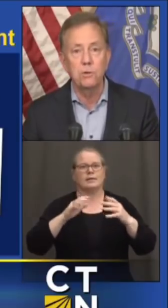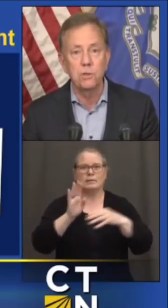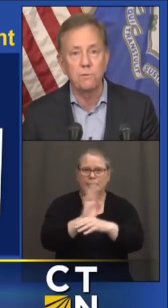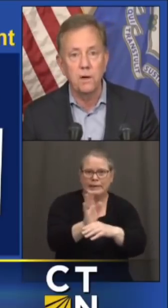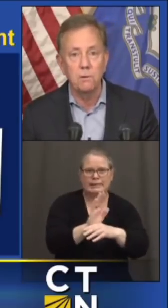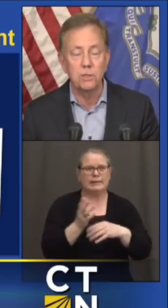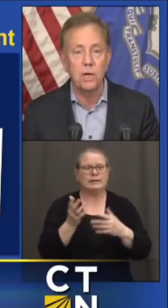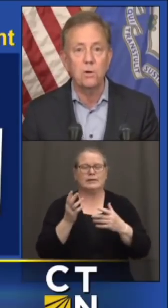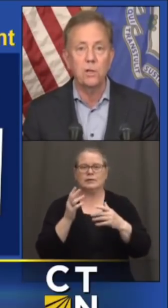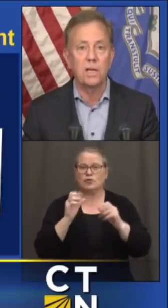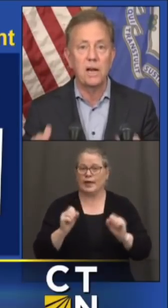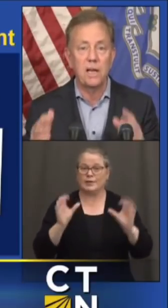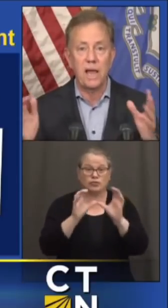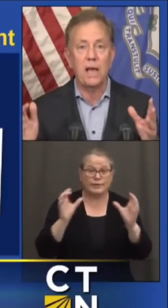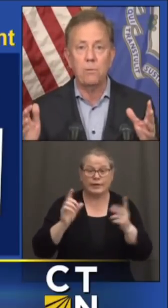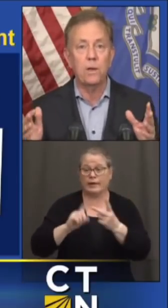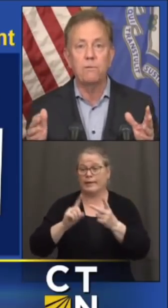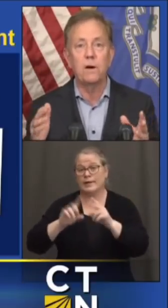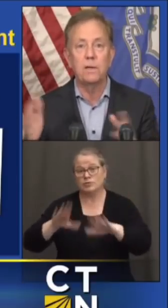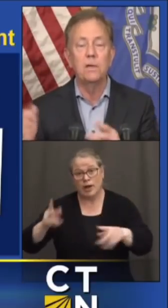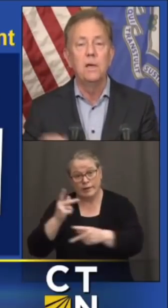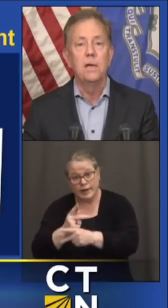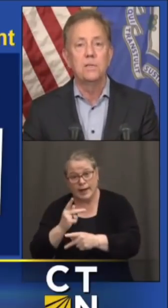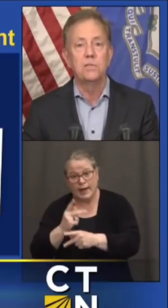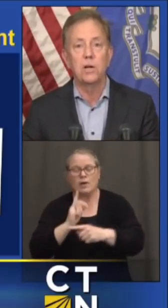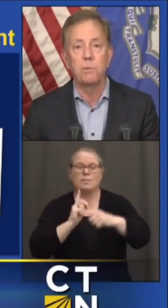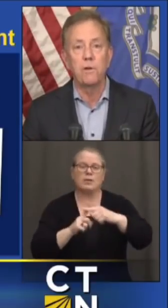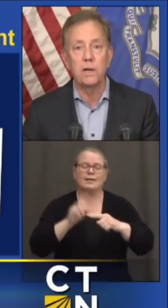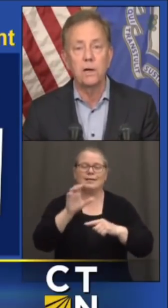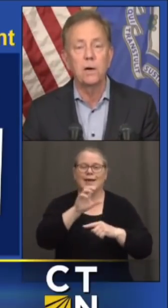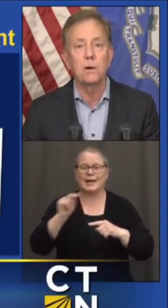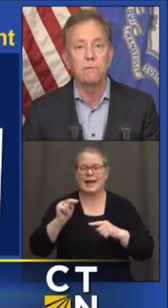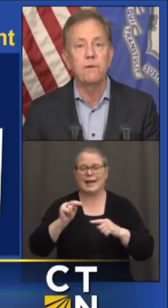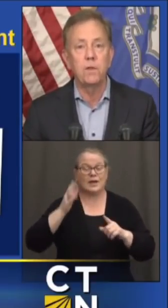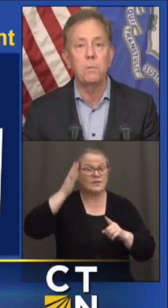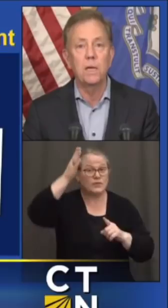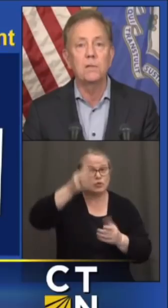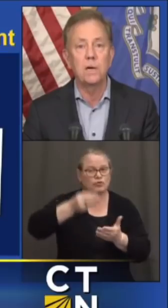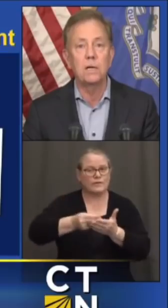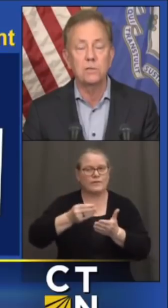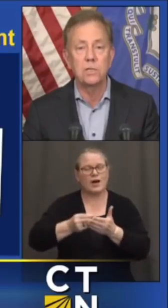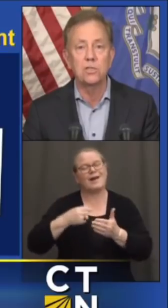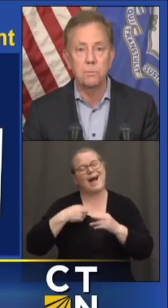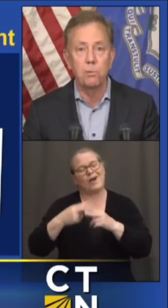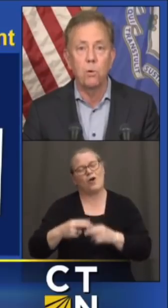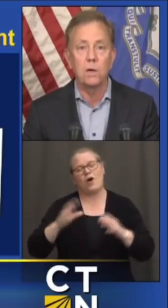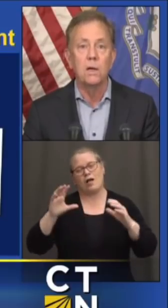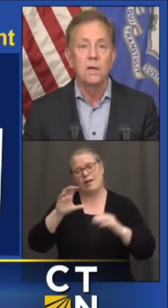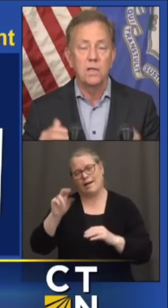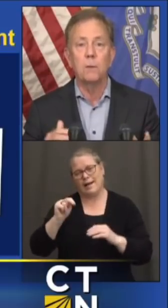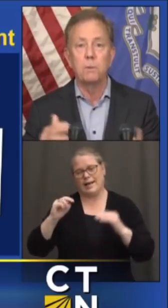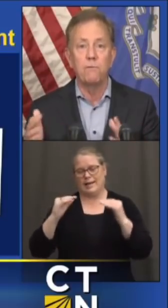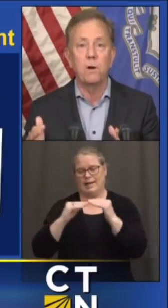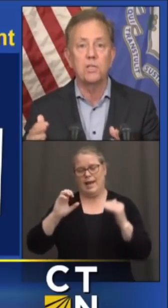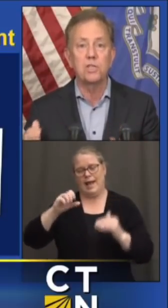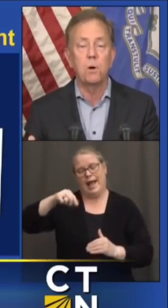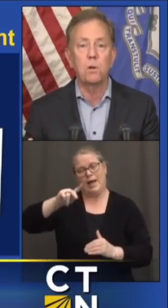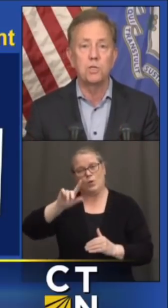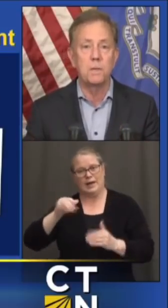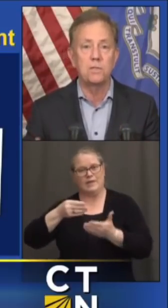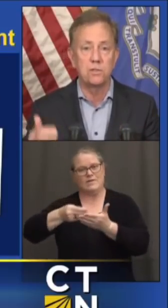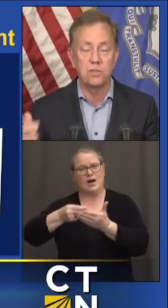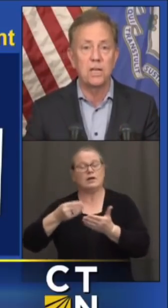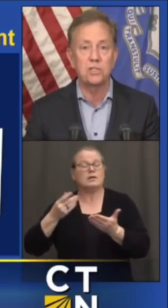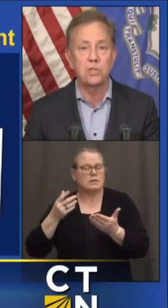Connecticut Future Fund, which I call the Connecticut Equity Fund, is there to provide $150 million in support to help the very